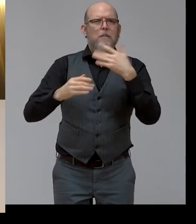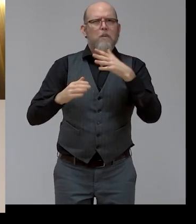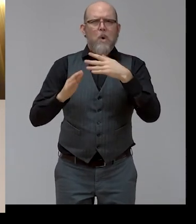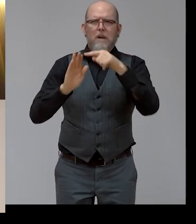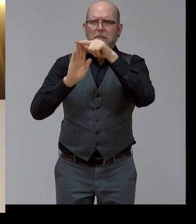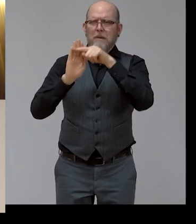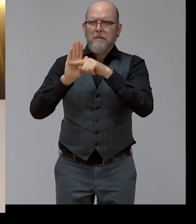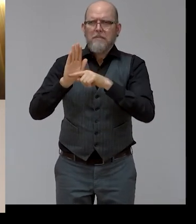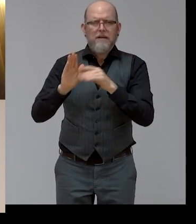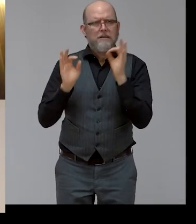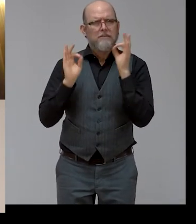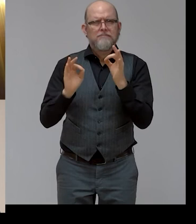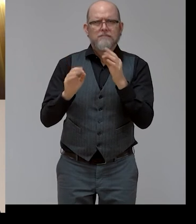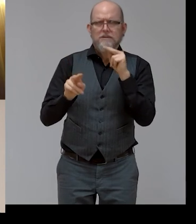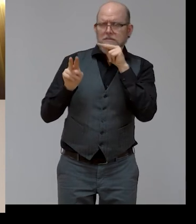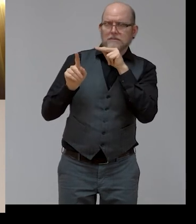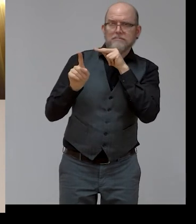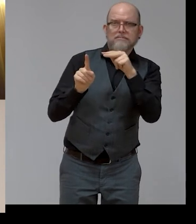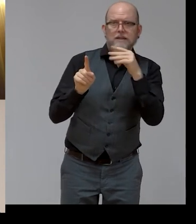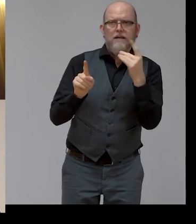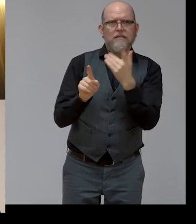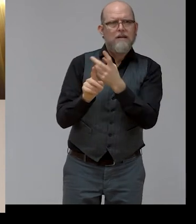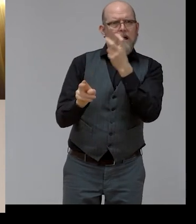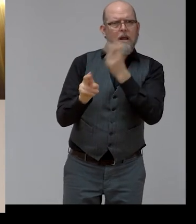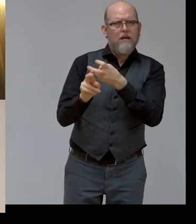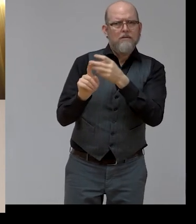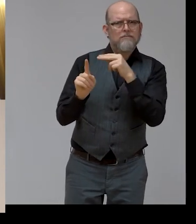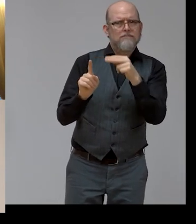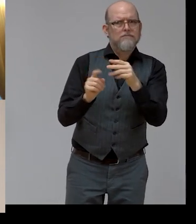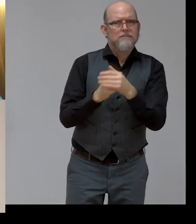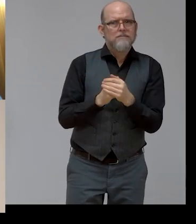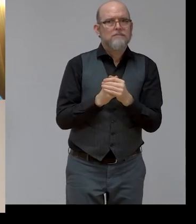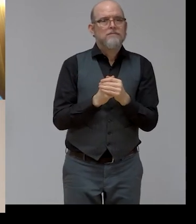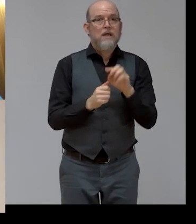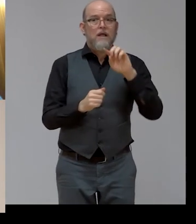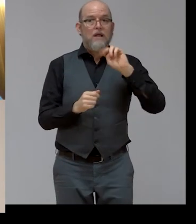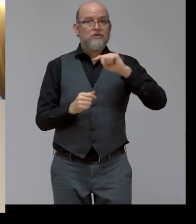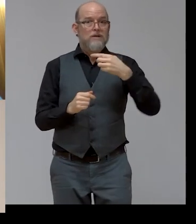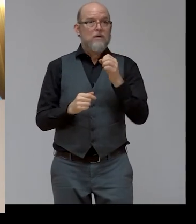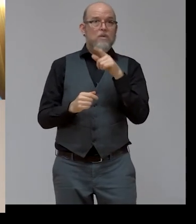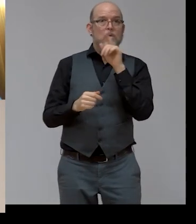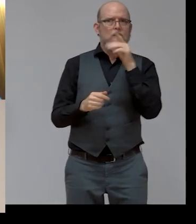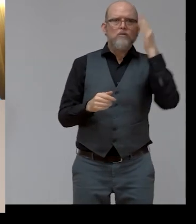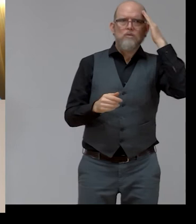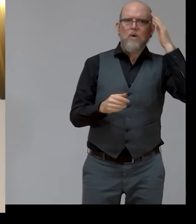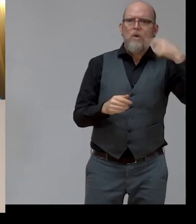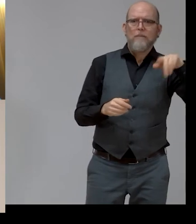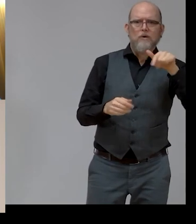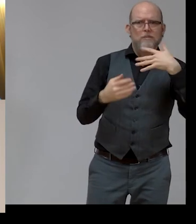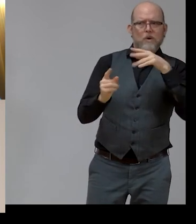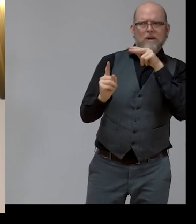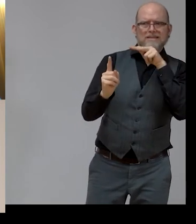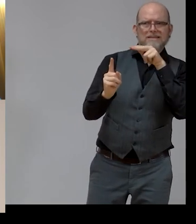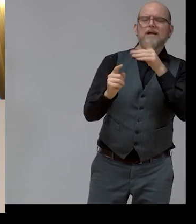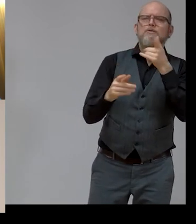by organizations like the ones you know you work with, are part of your network, that can ensure that we don't